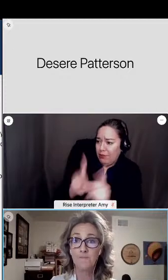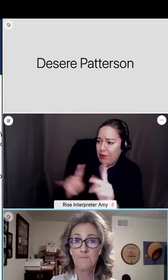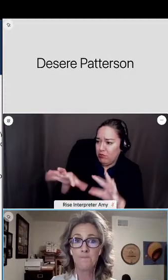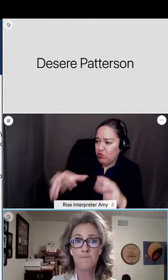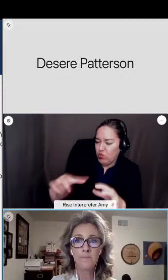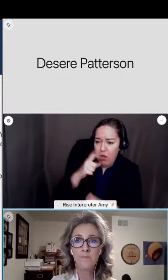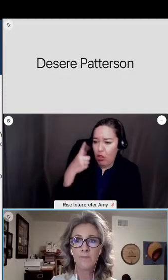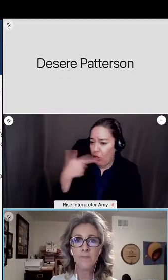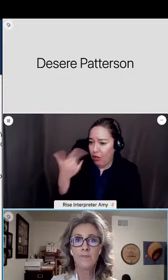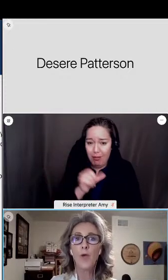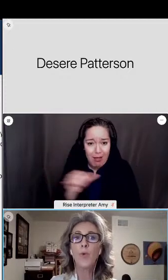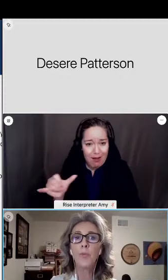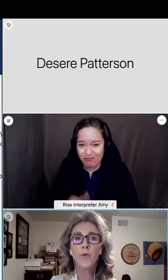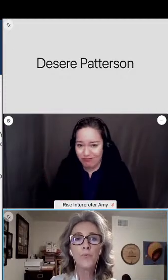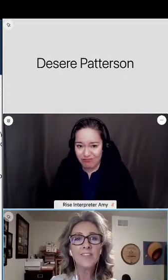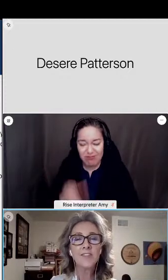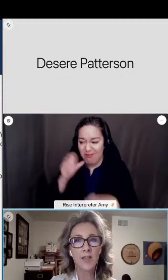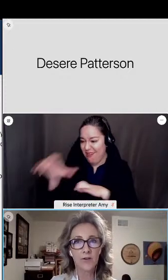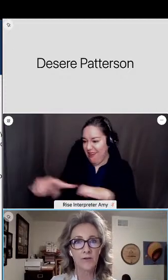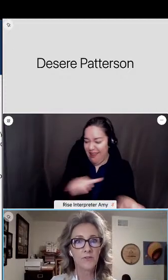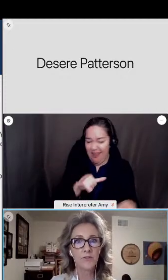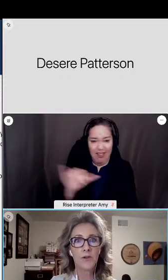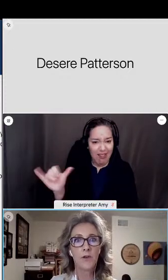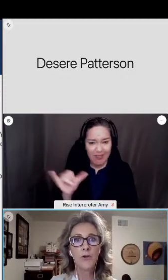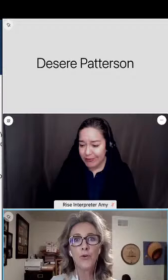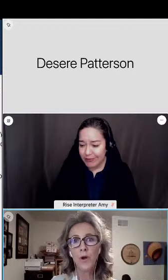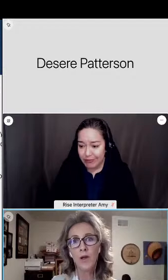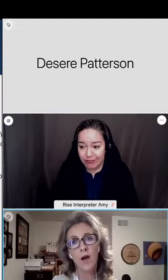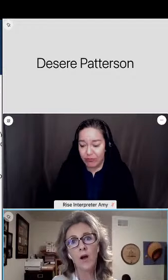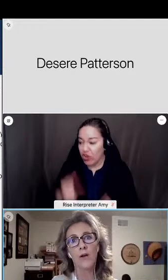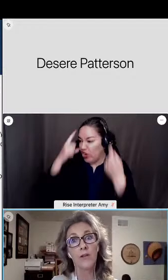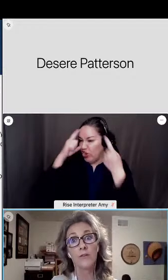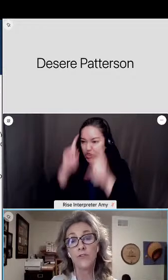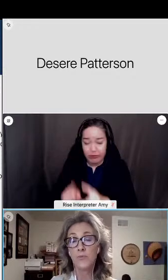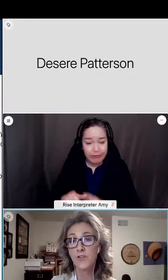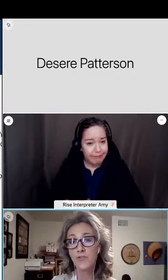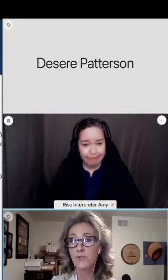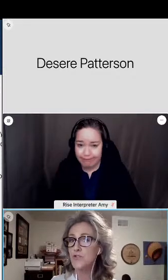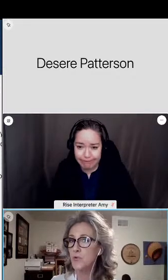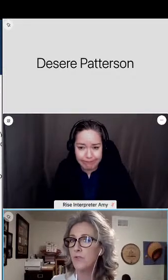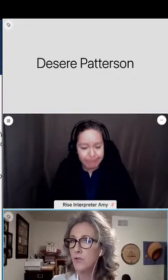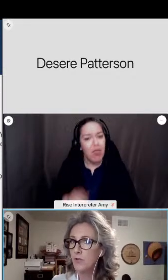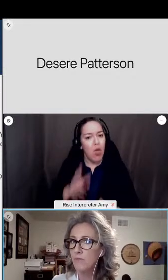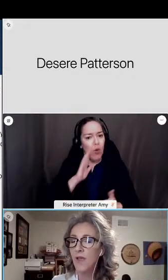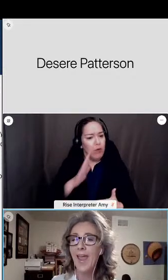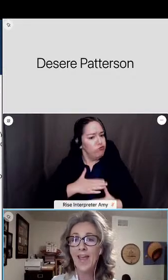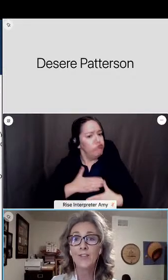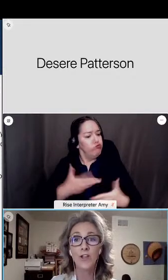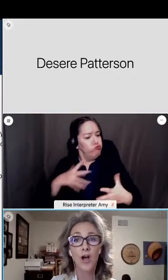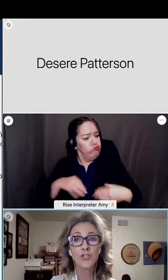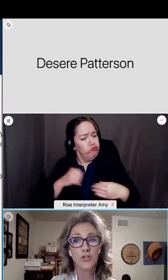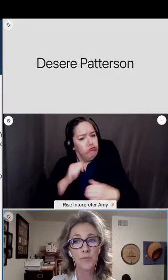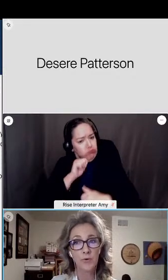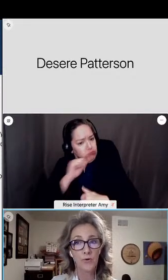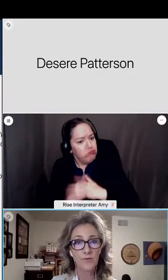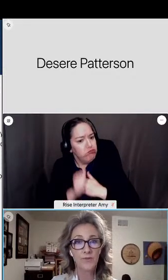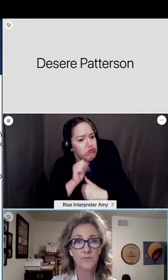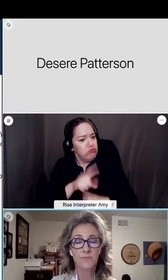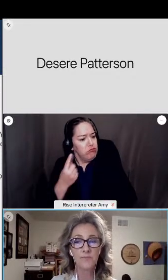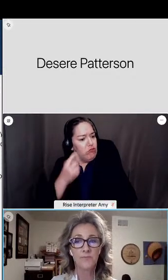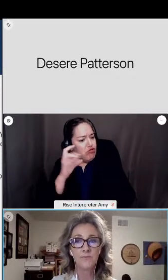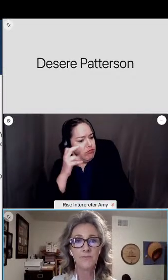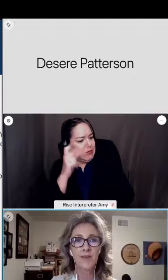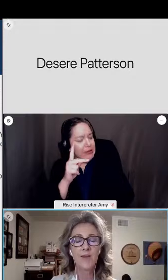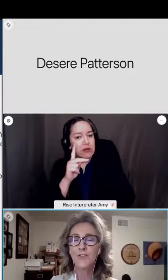agree with them. They will be risk-takers who work hard to reach their short-term and long-term